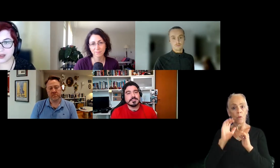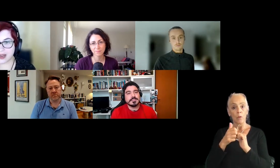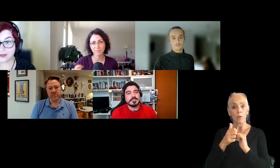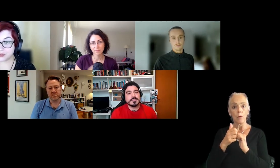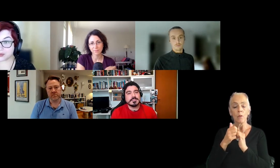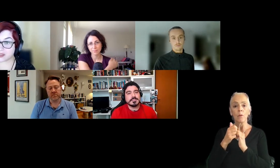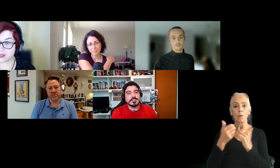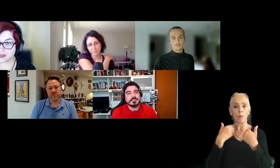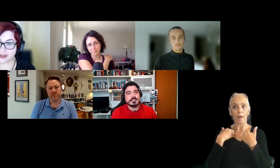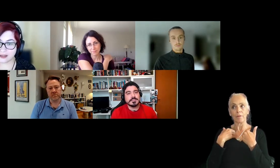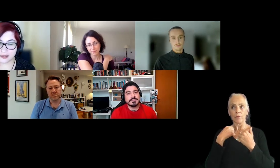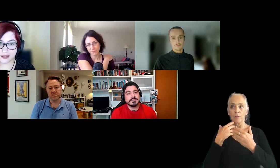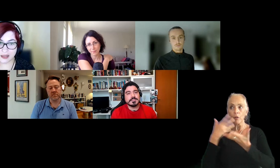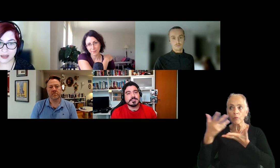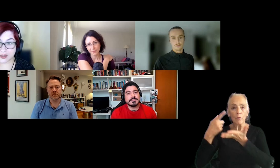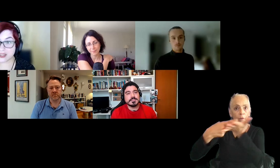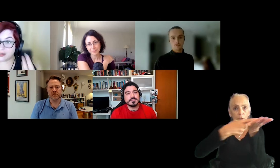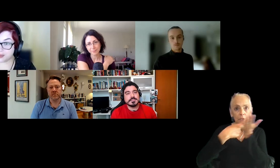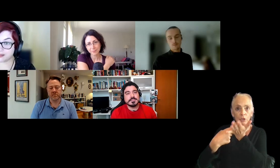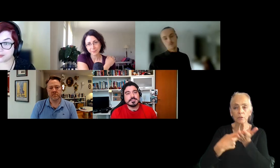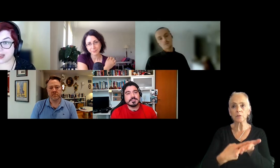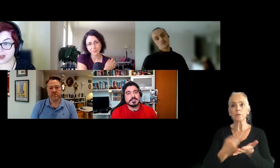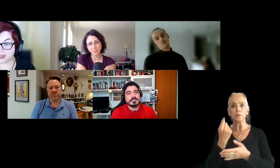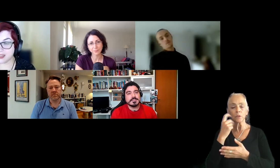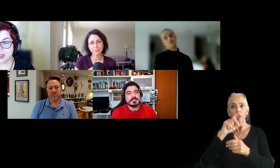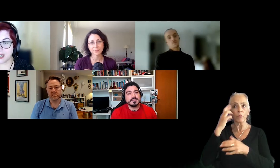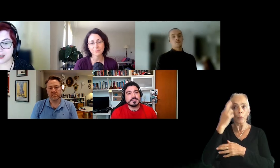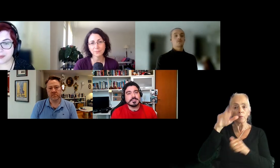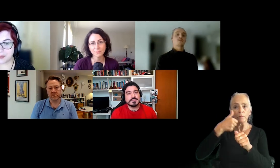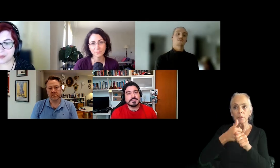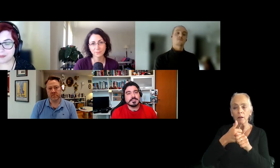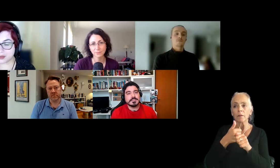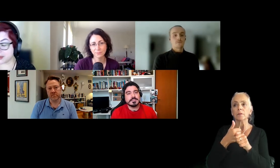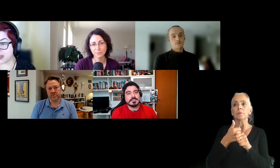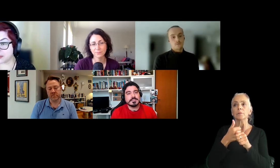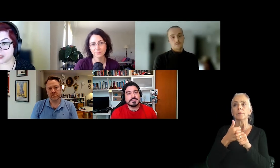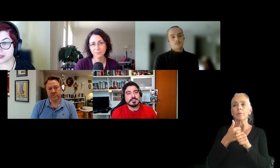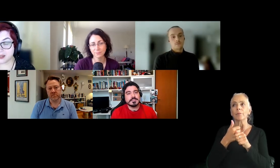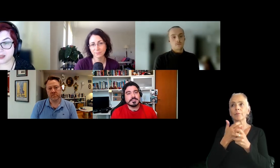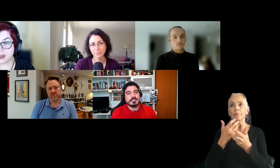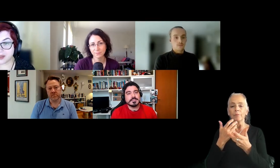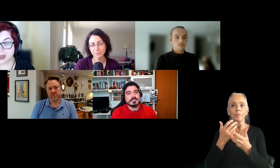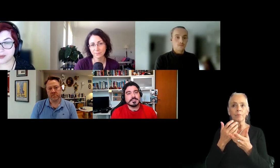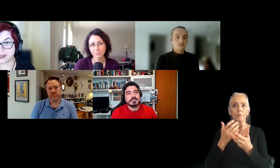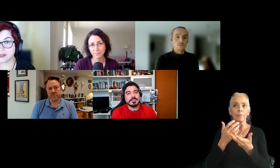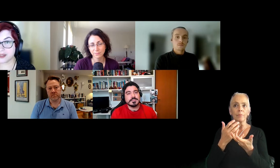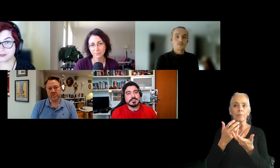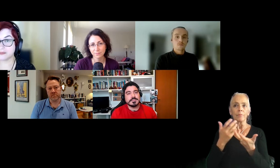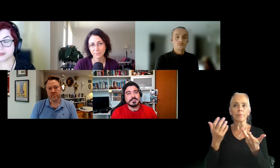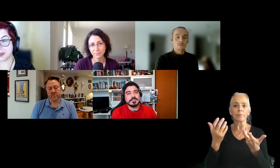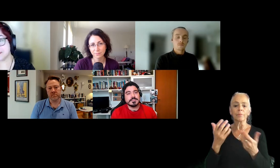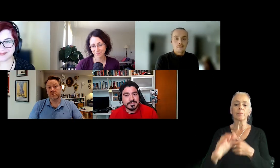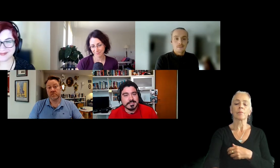have those conversations and understand the reasons behind. And totally helped having a game design